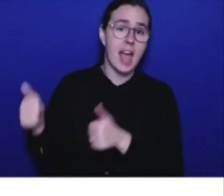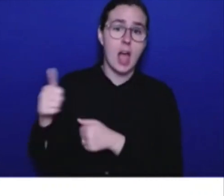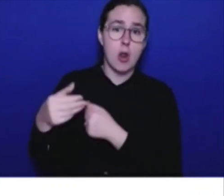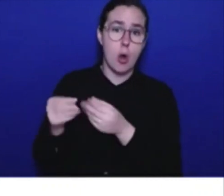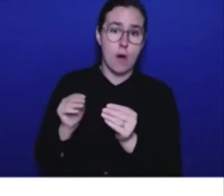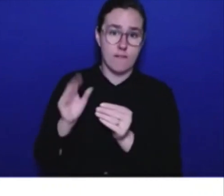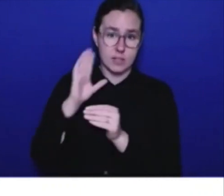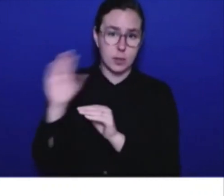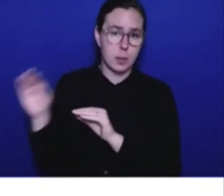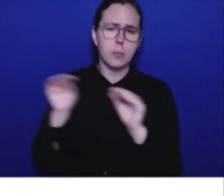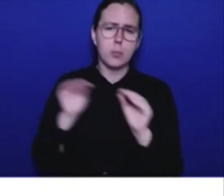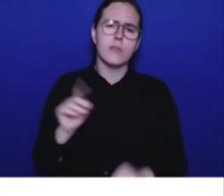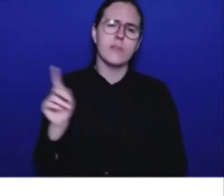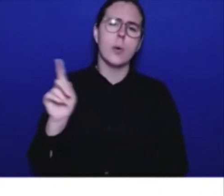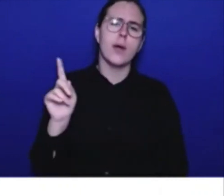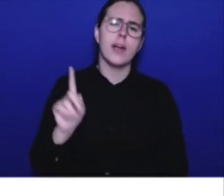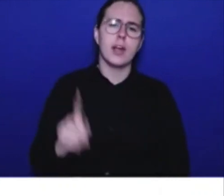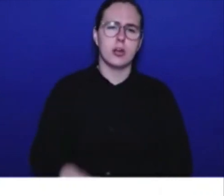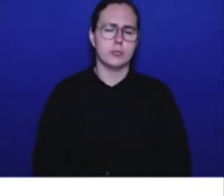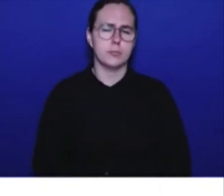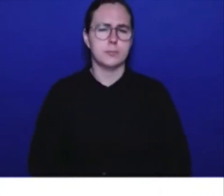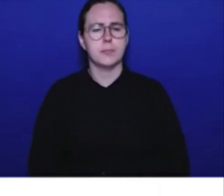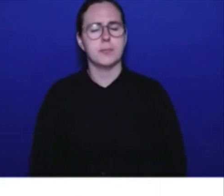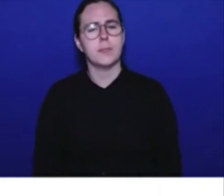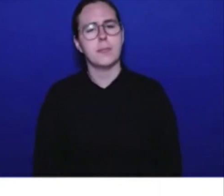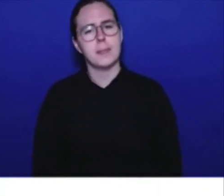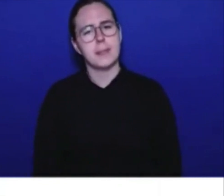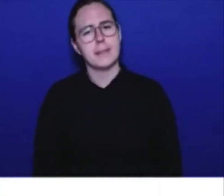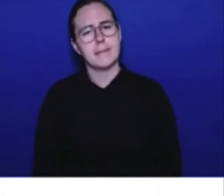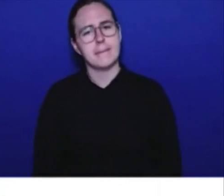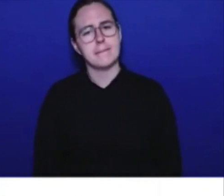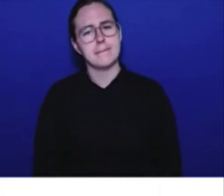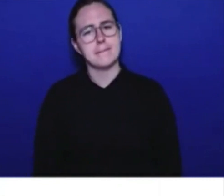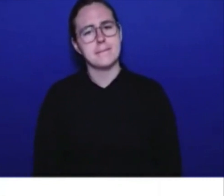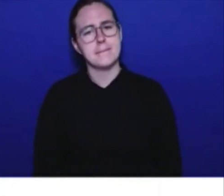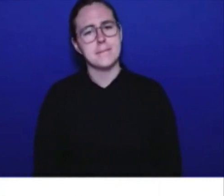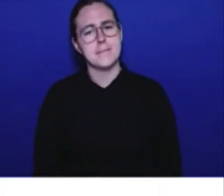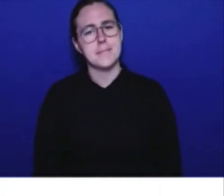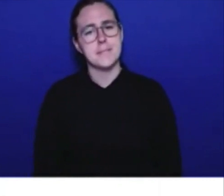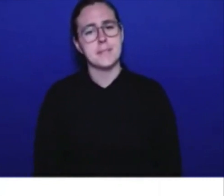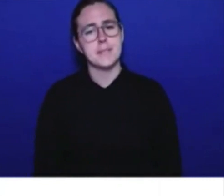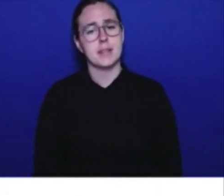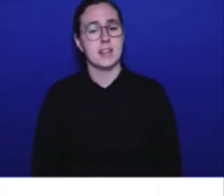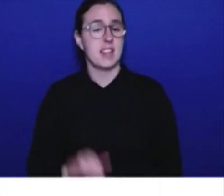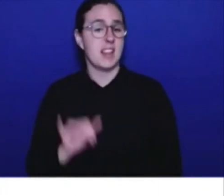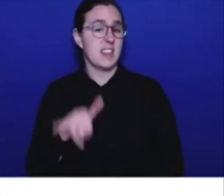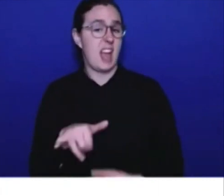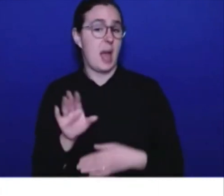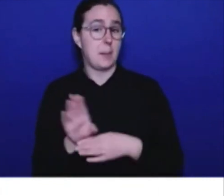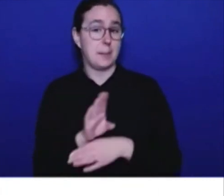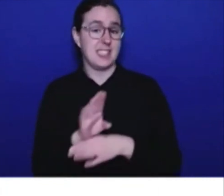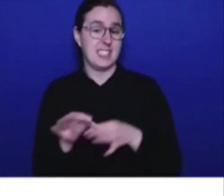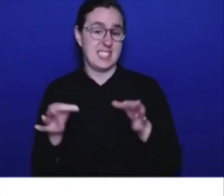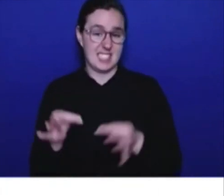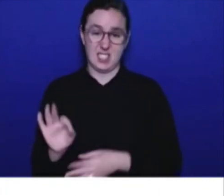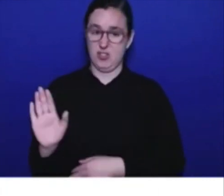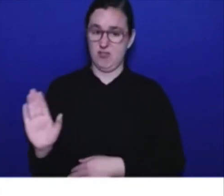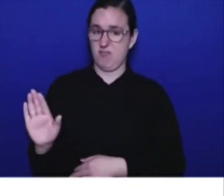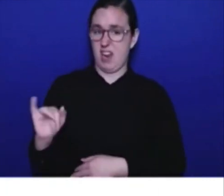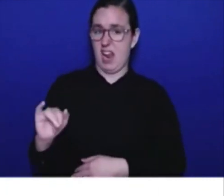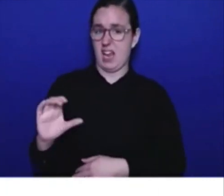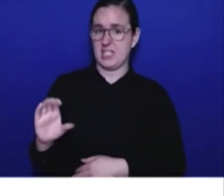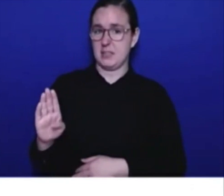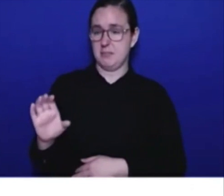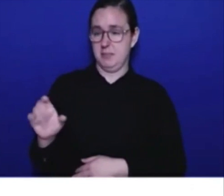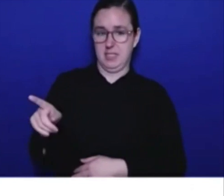This is a business decision that ICBC will be taking. We need to make sure that public